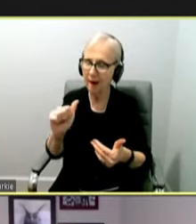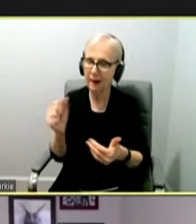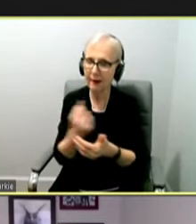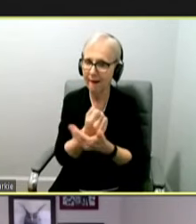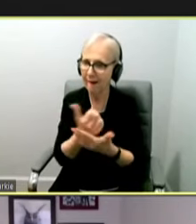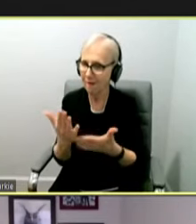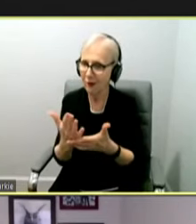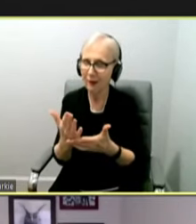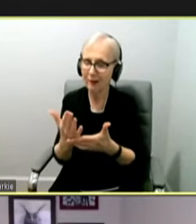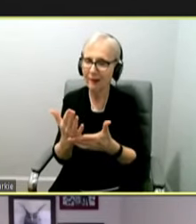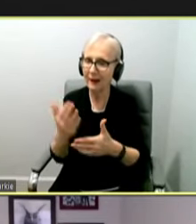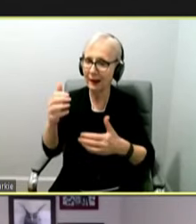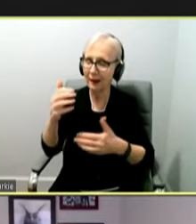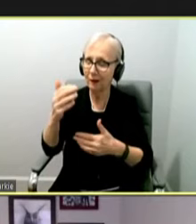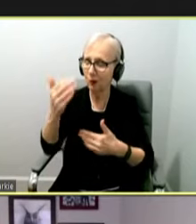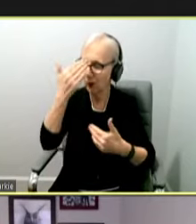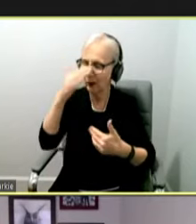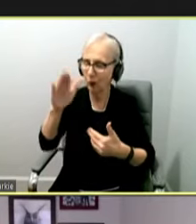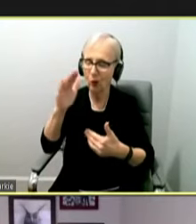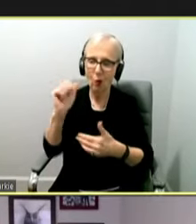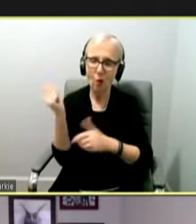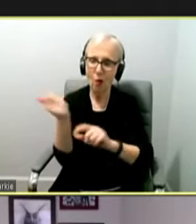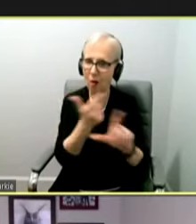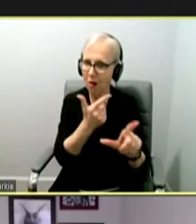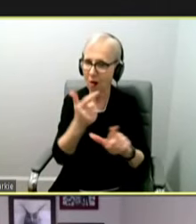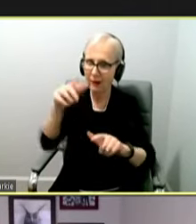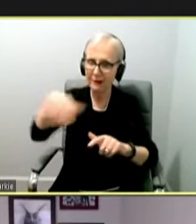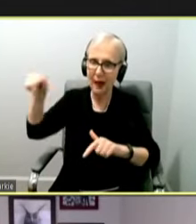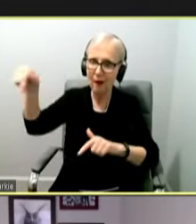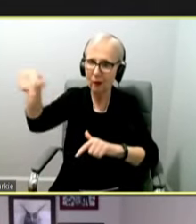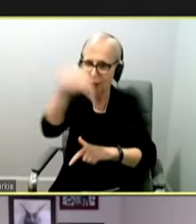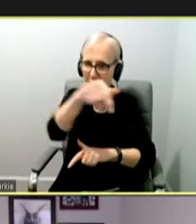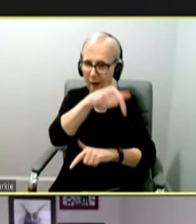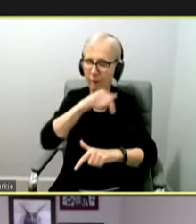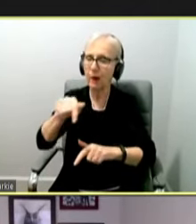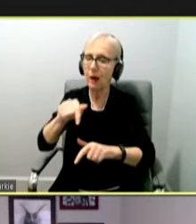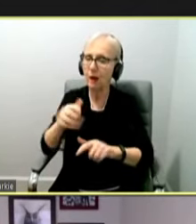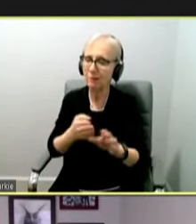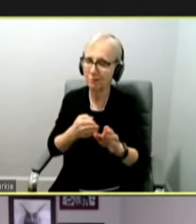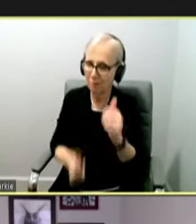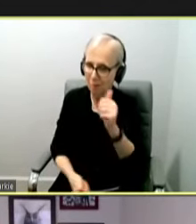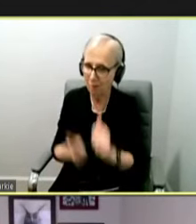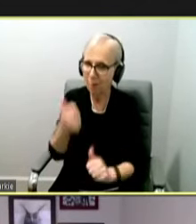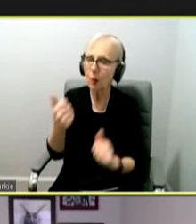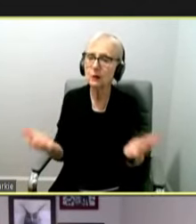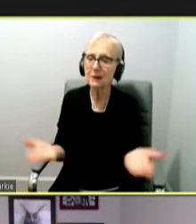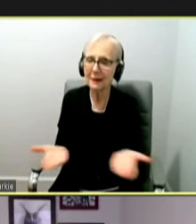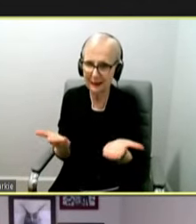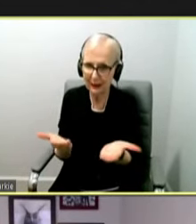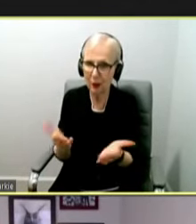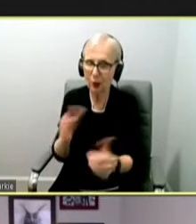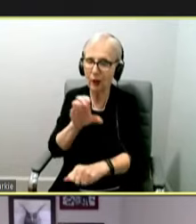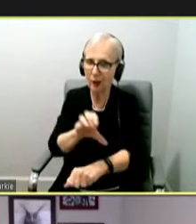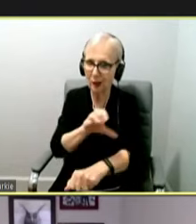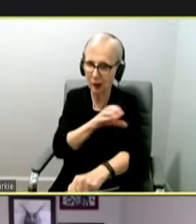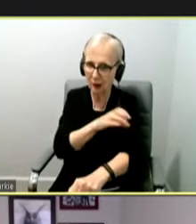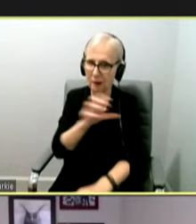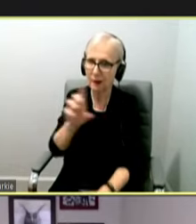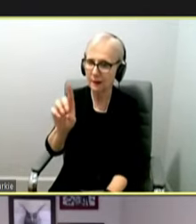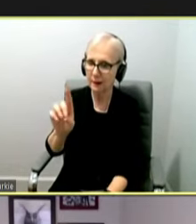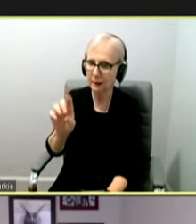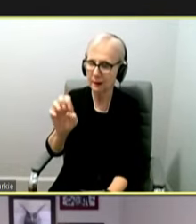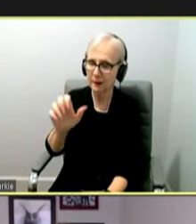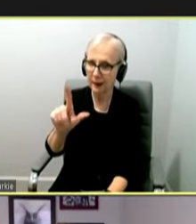everything that's out there. But we do know that the vast majority of what's out there right now, particularly in Colorado, is delta. Delta is highly transmissible.